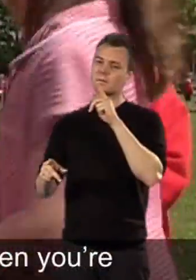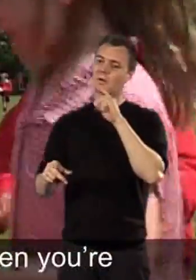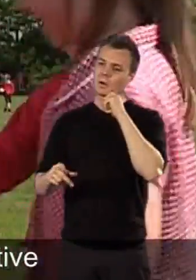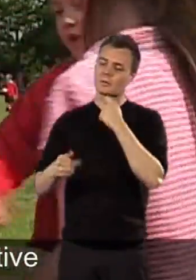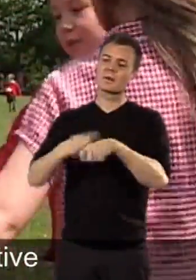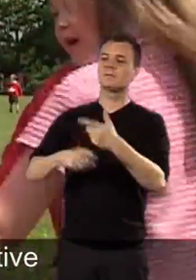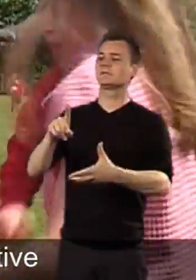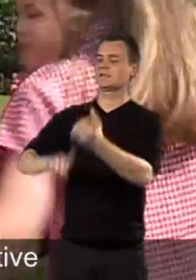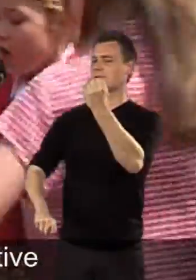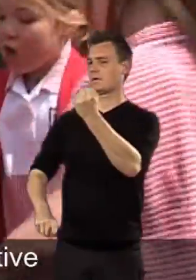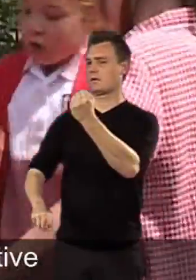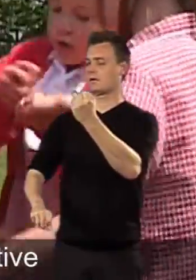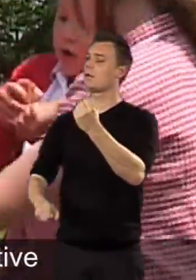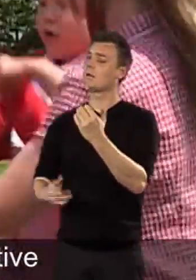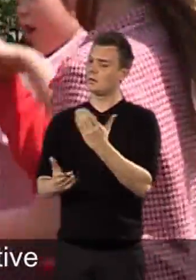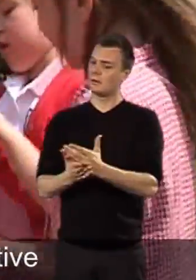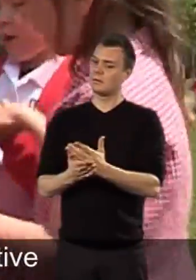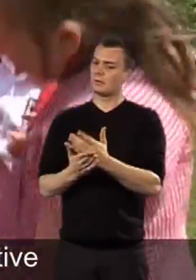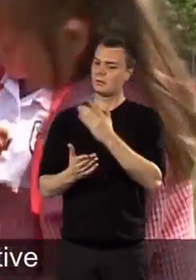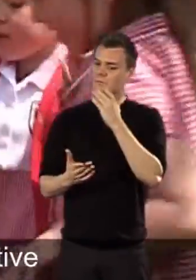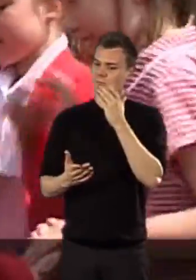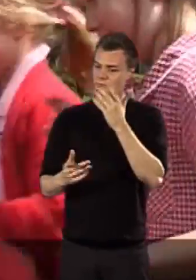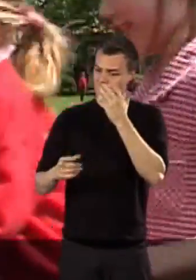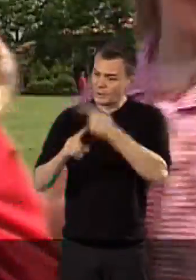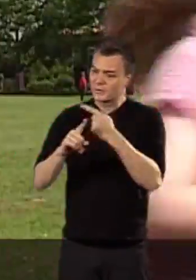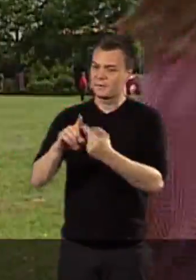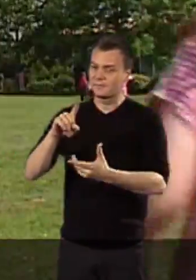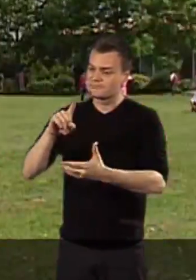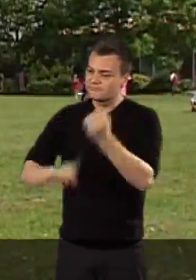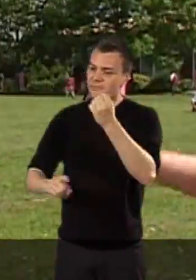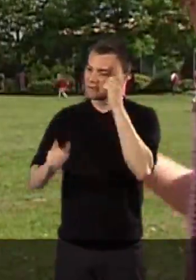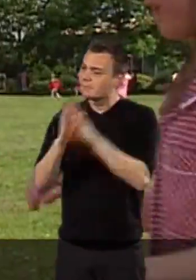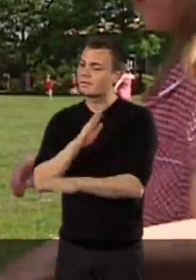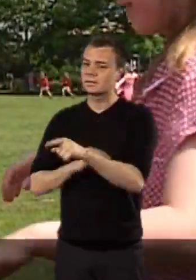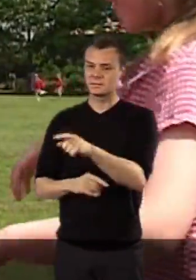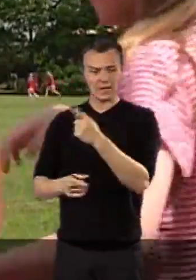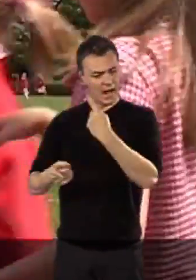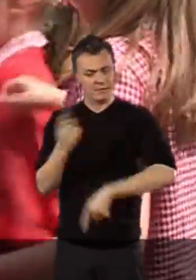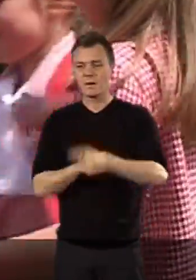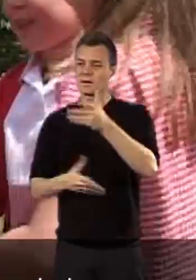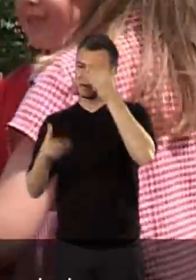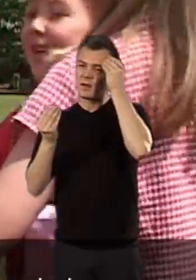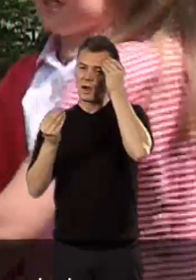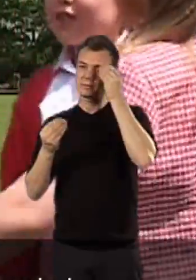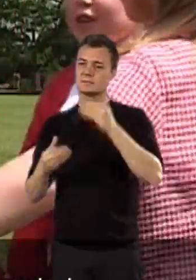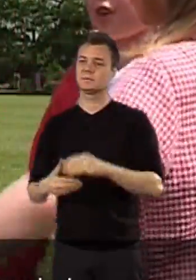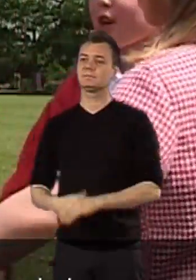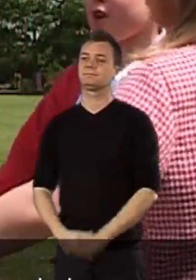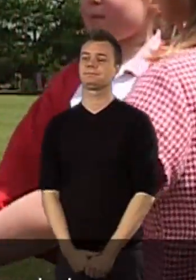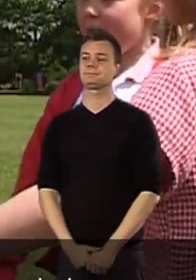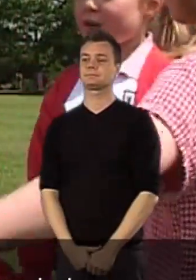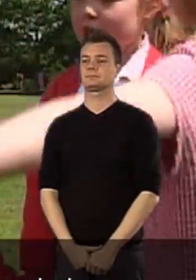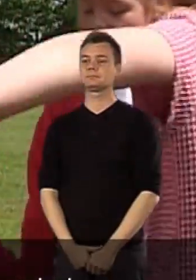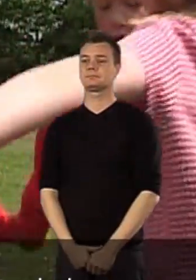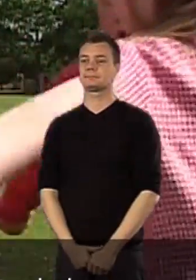because it's actually going to be a very positive experience and a learning experience for everybody concerned really. That's it's all